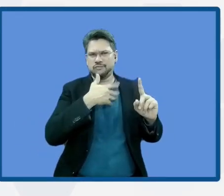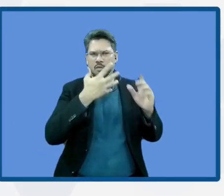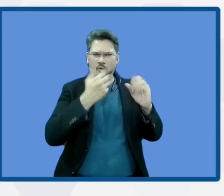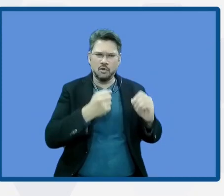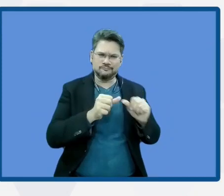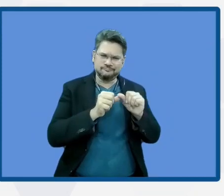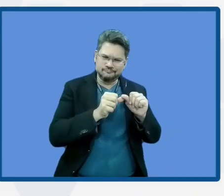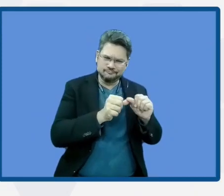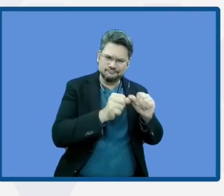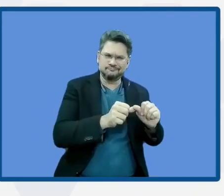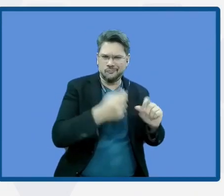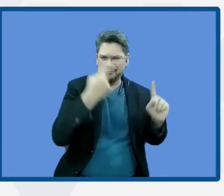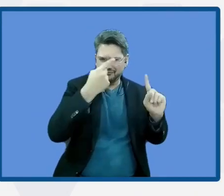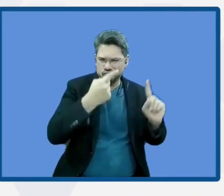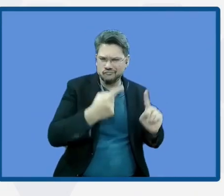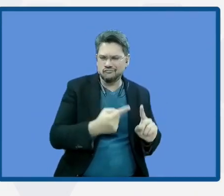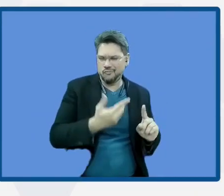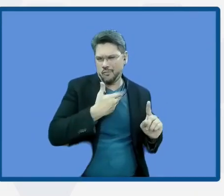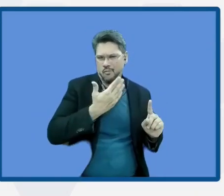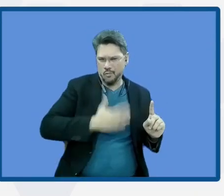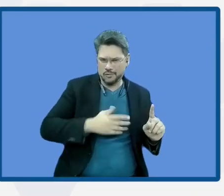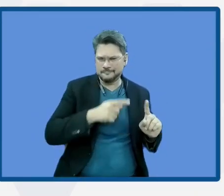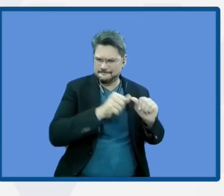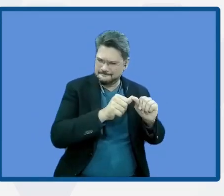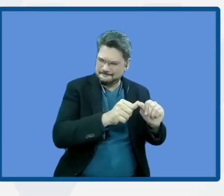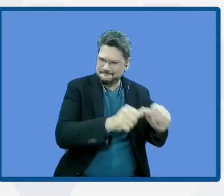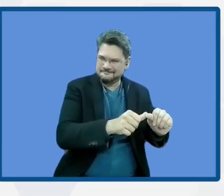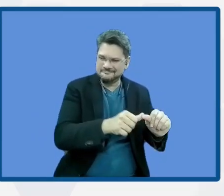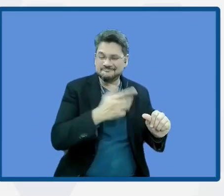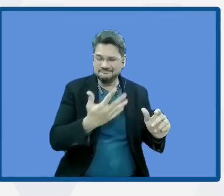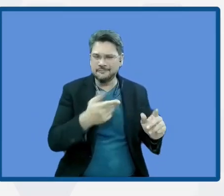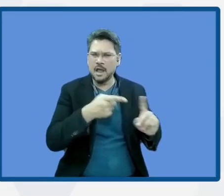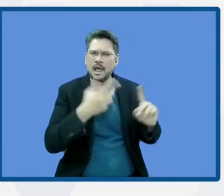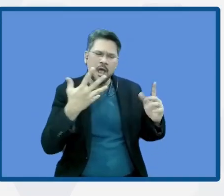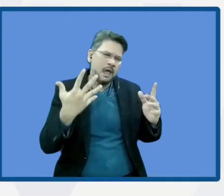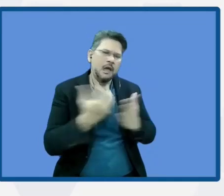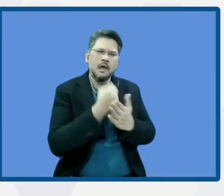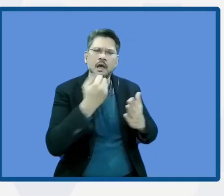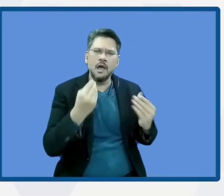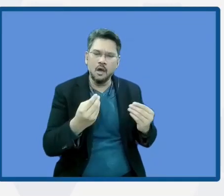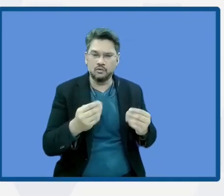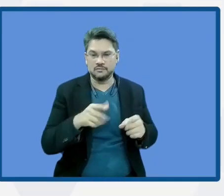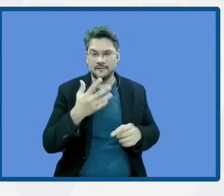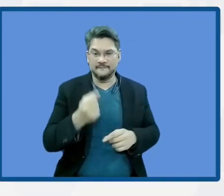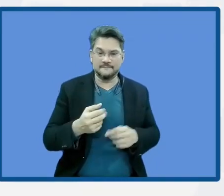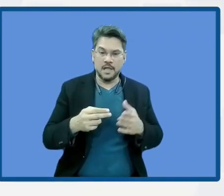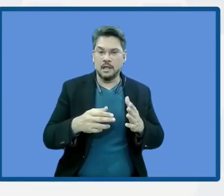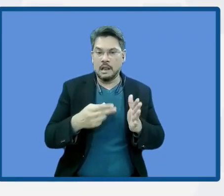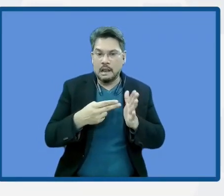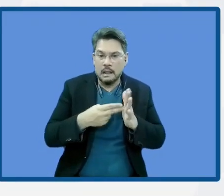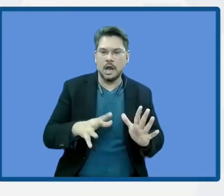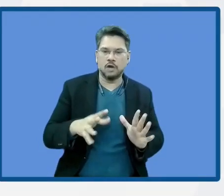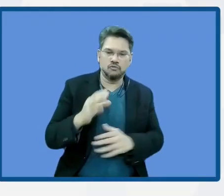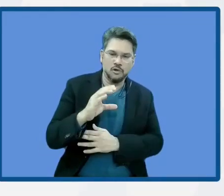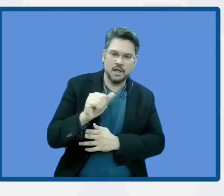that the basis of those goals is that natural capital that is providing goods and services to the people.